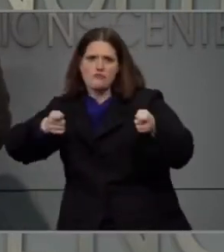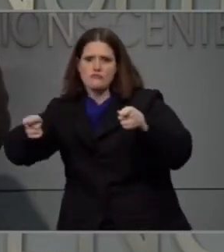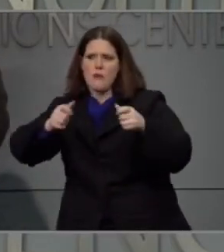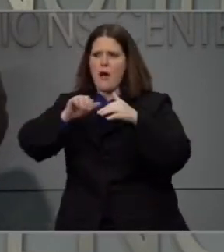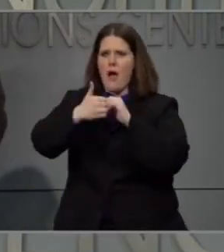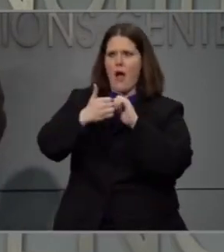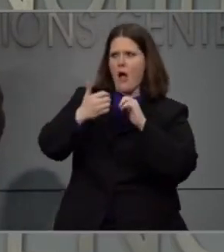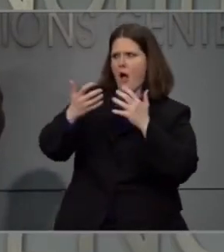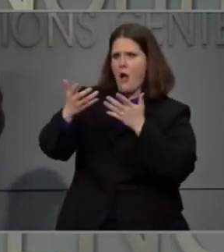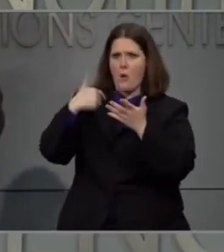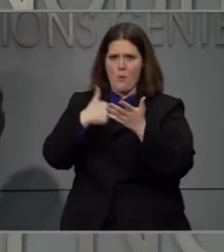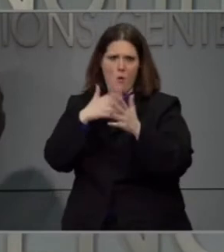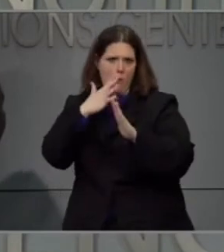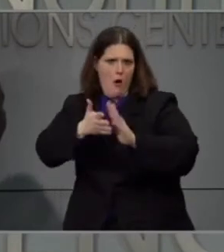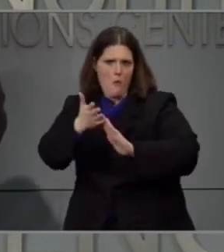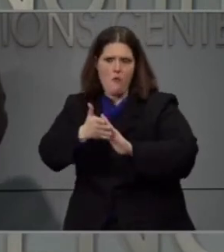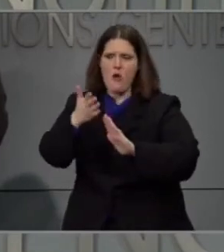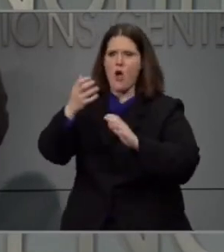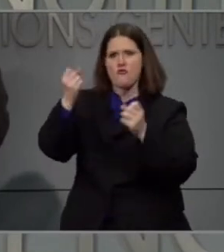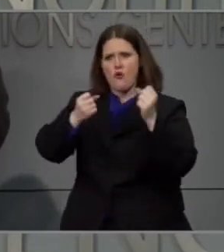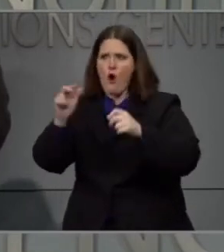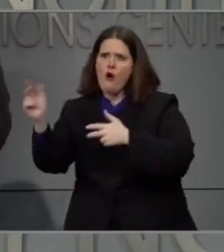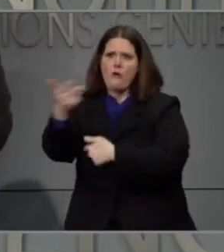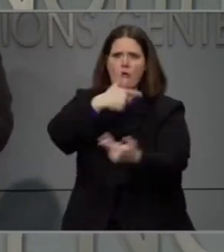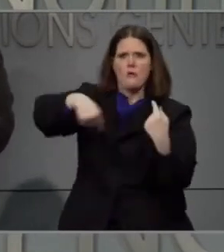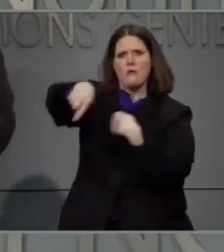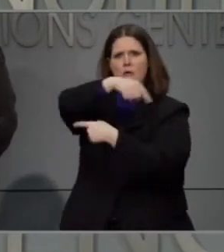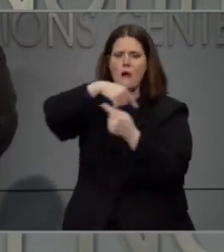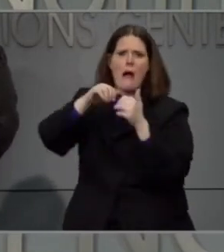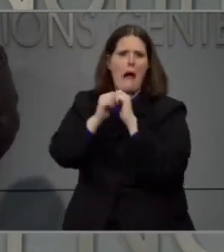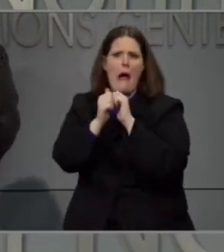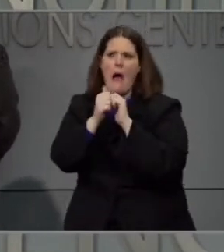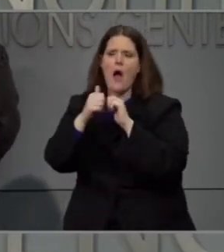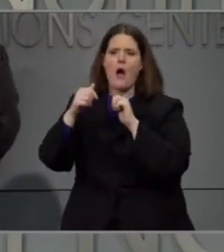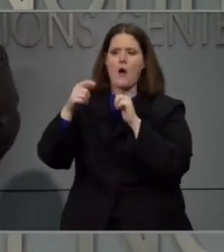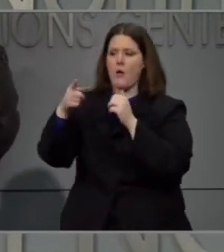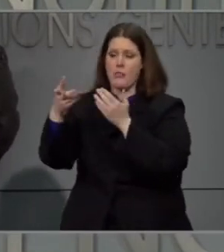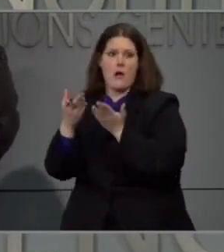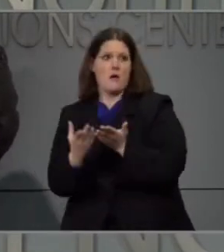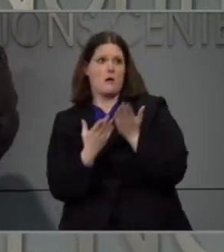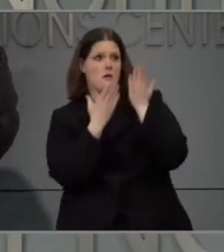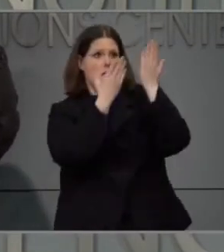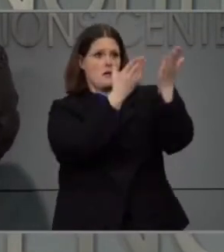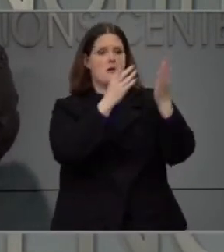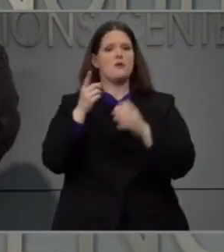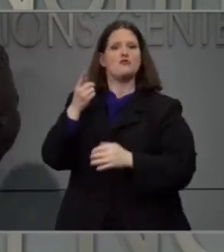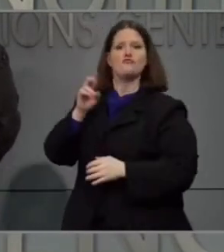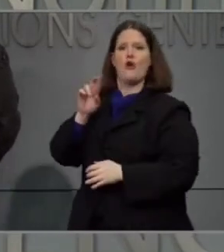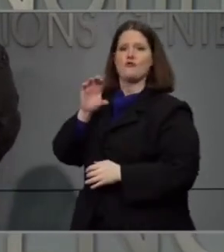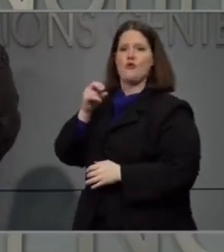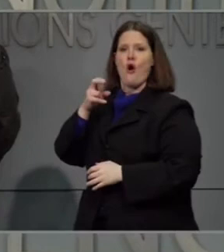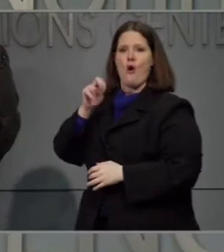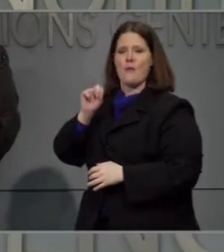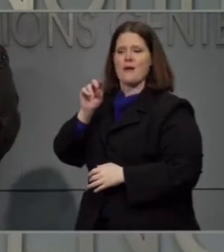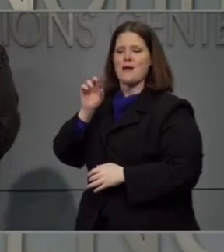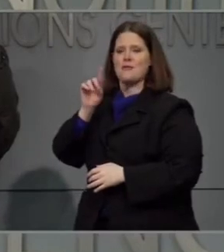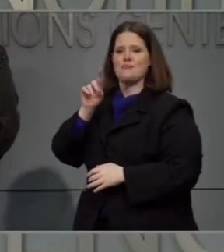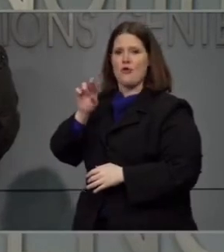without fans. And they are examining that and decisions will be made on that very soon.